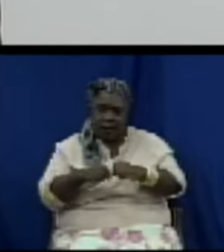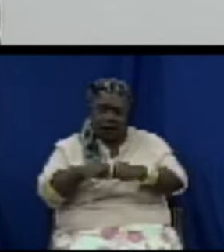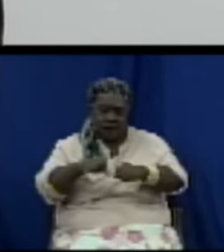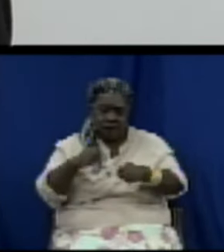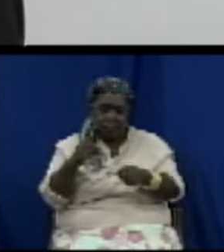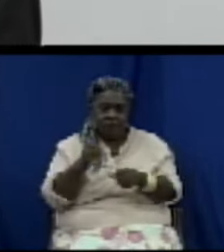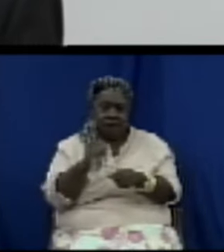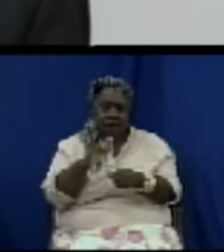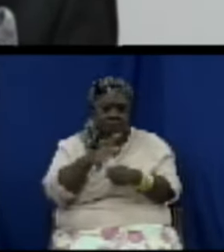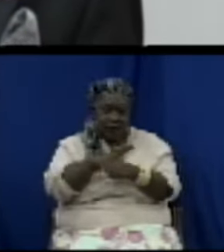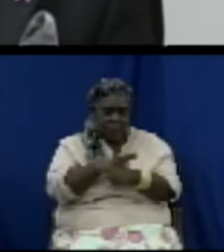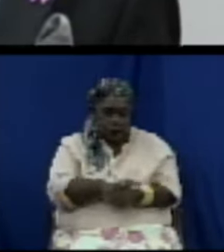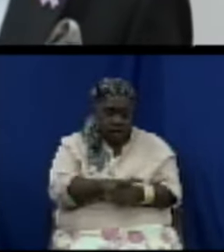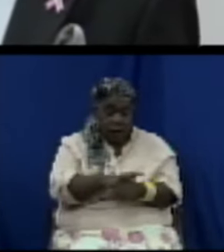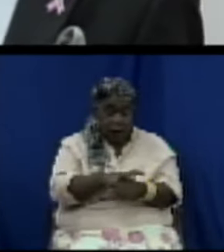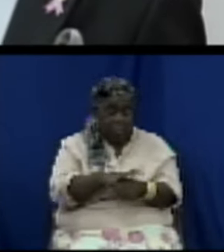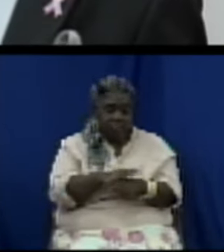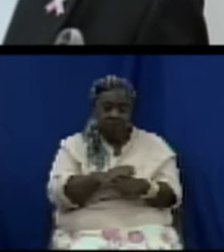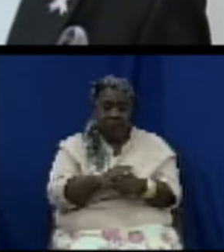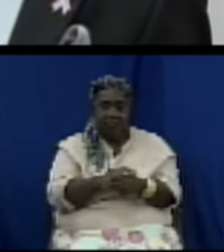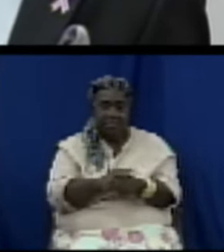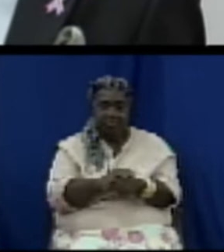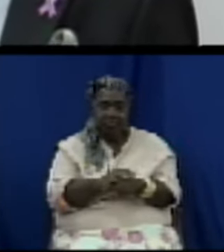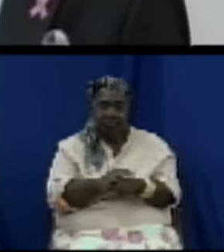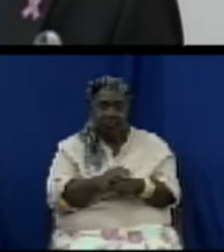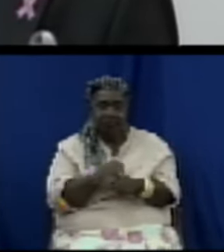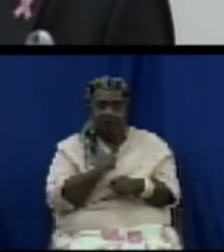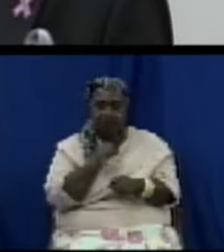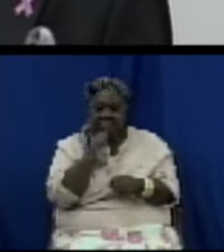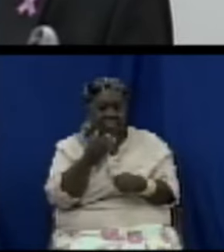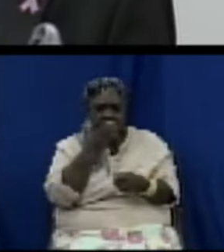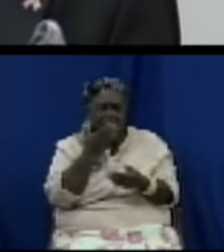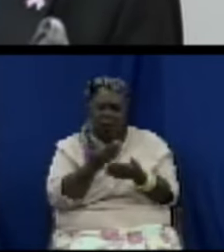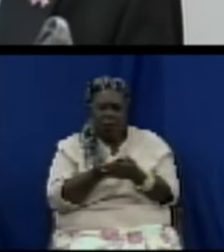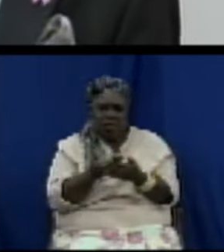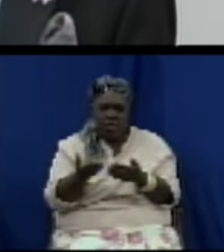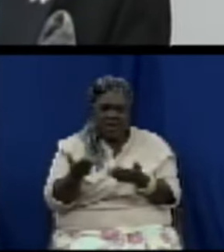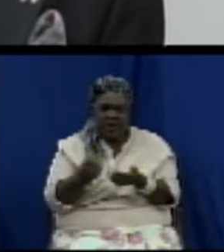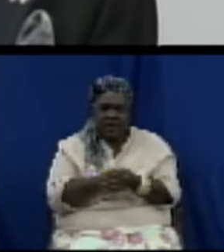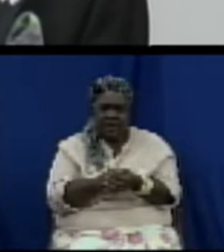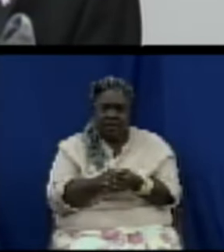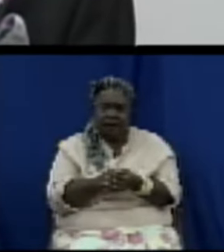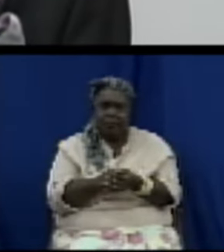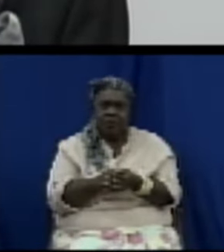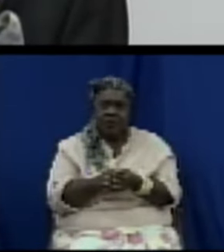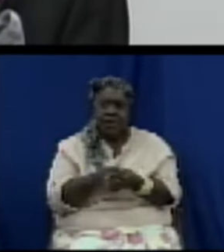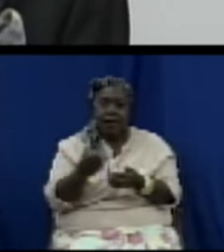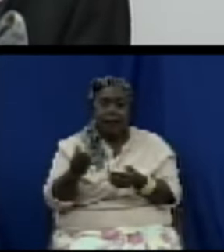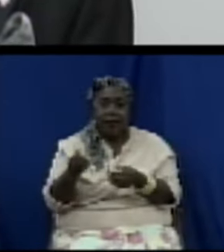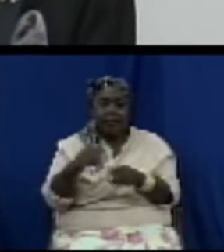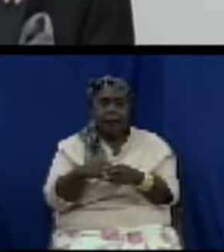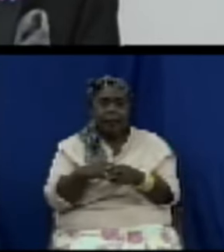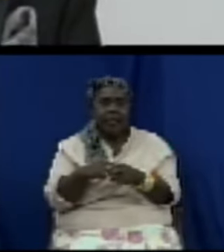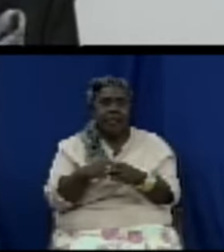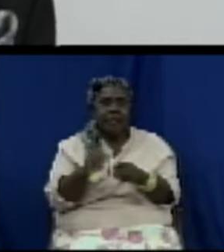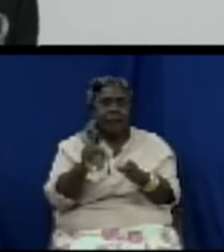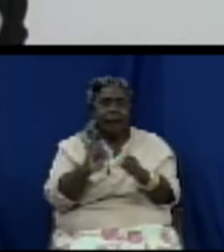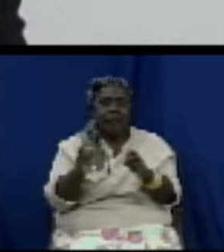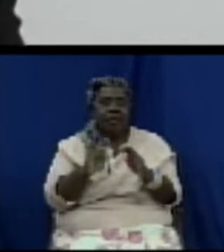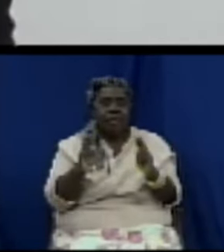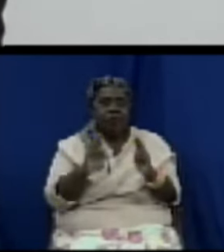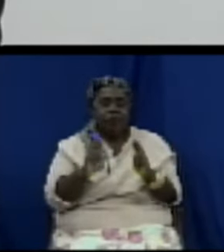packaging freezer burnt items and items lacking English